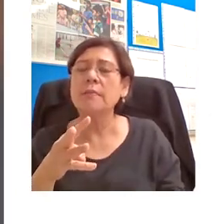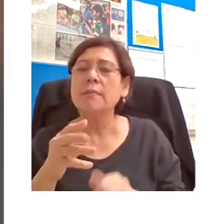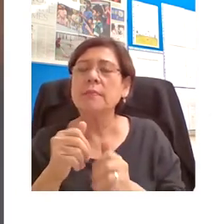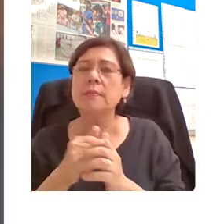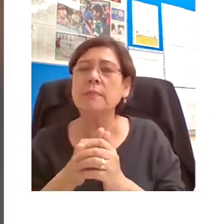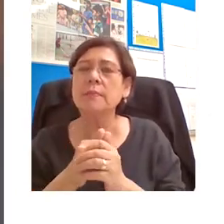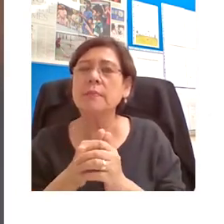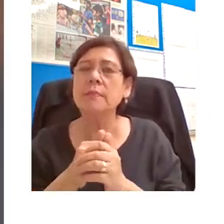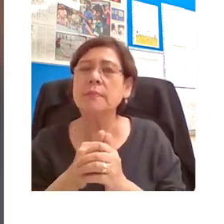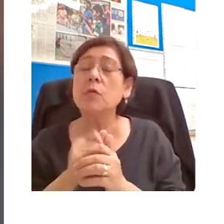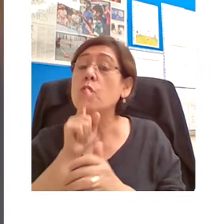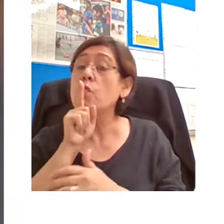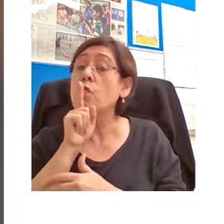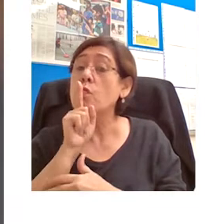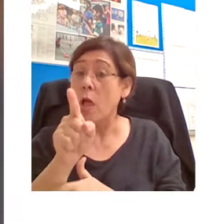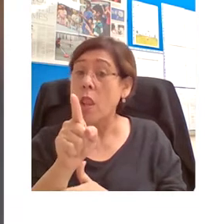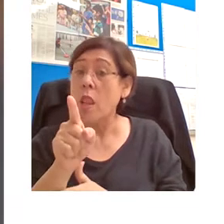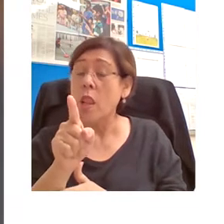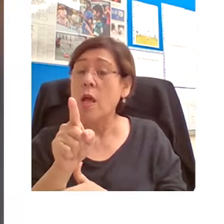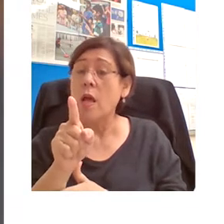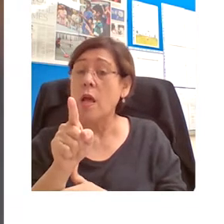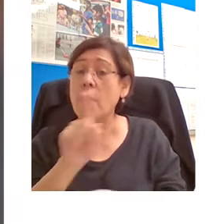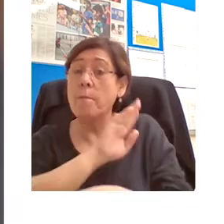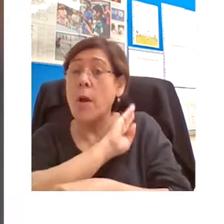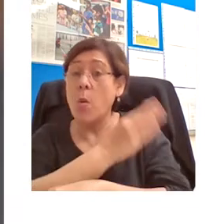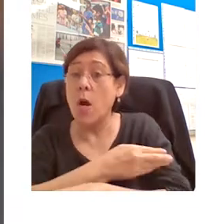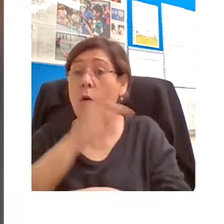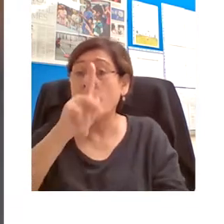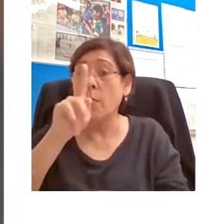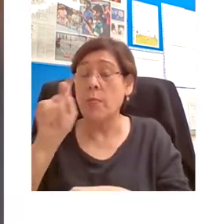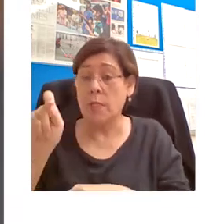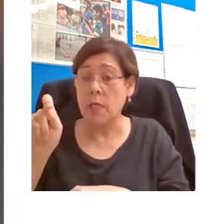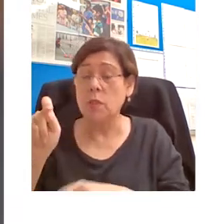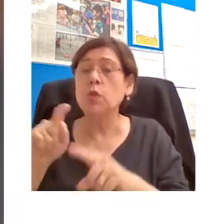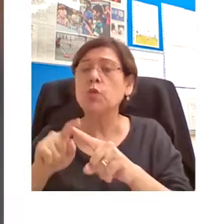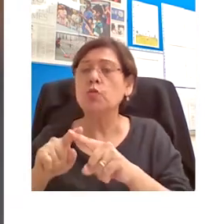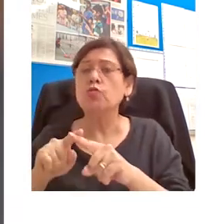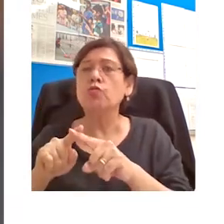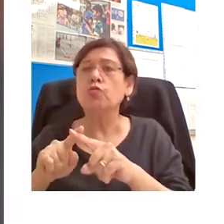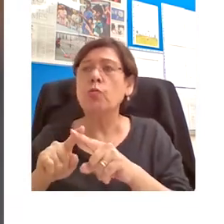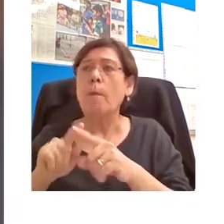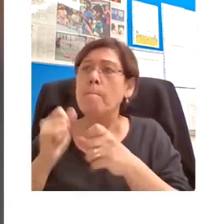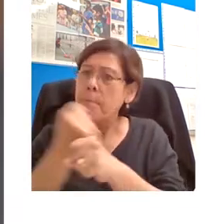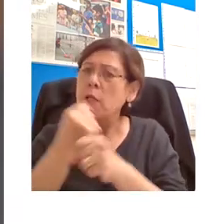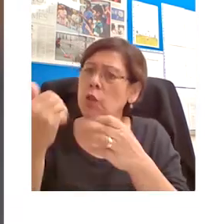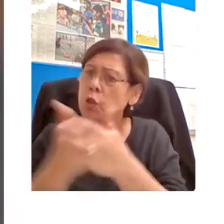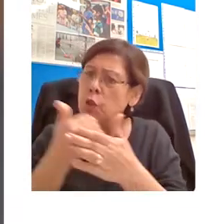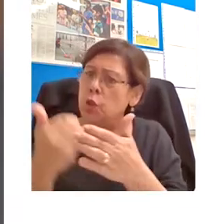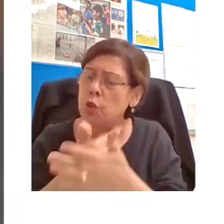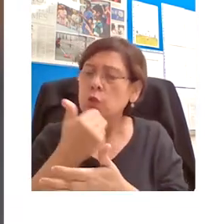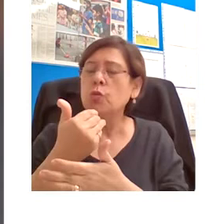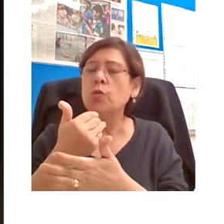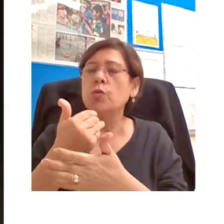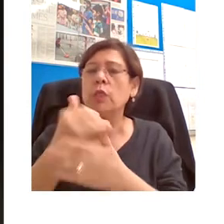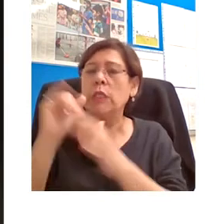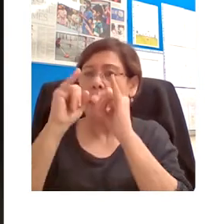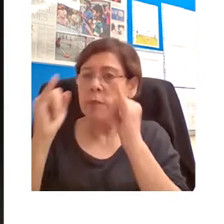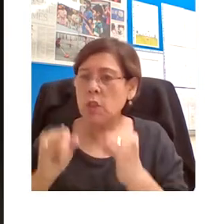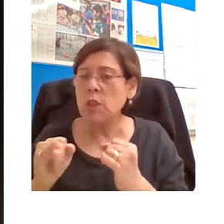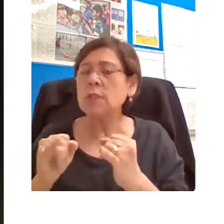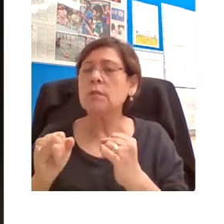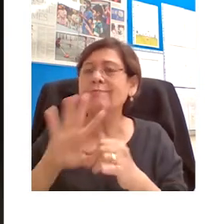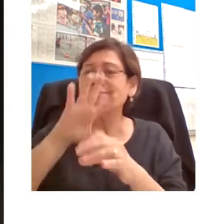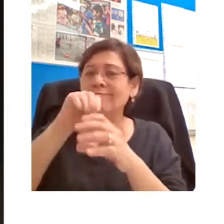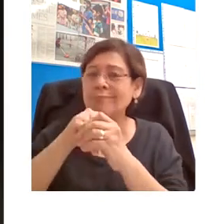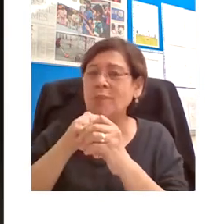So the real power of PowerPoint, seems to me, is to reproduce images, including graphics. And